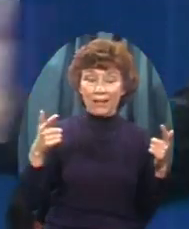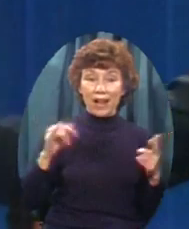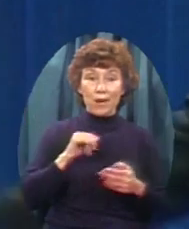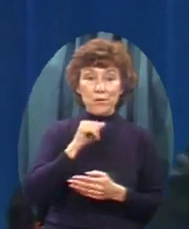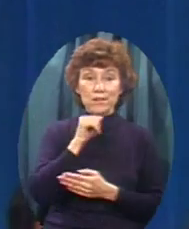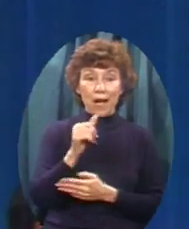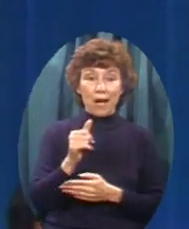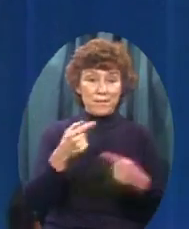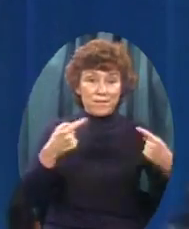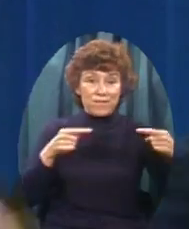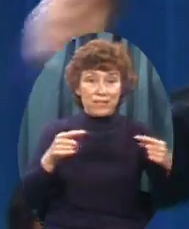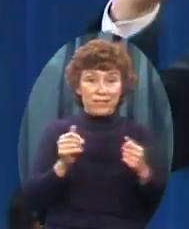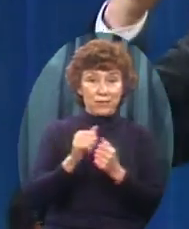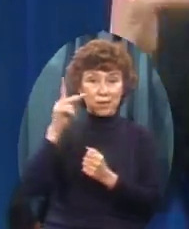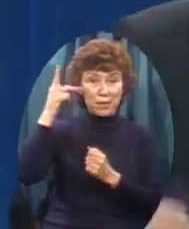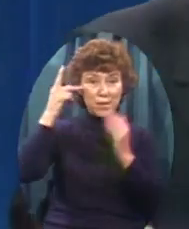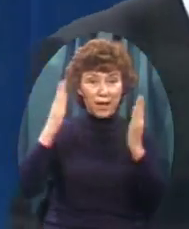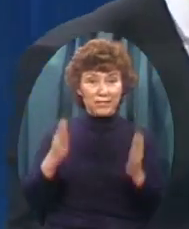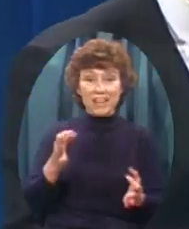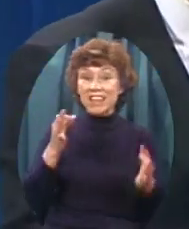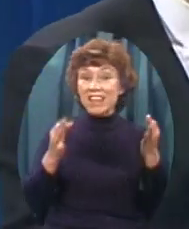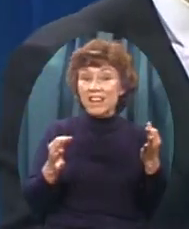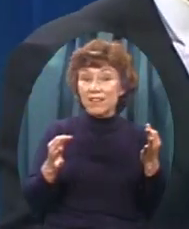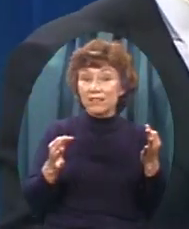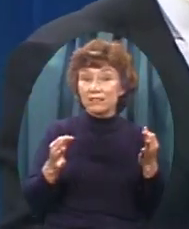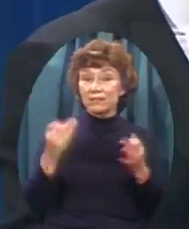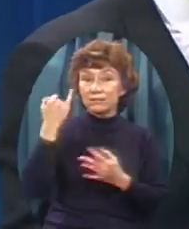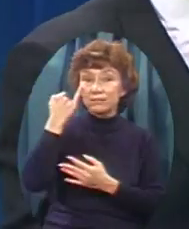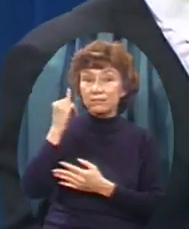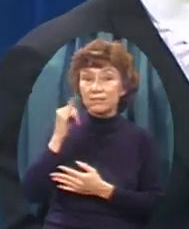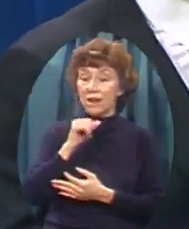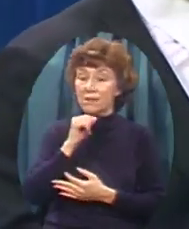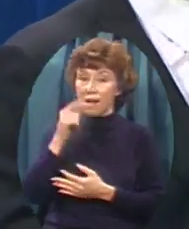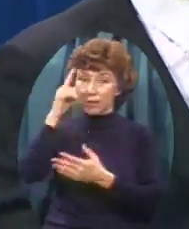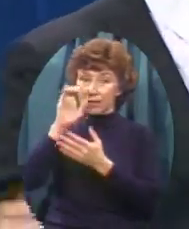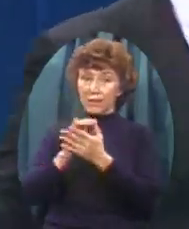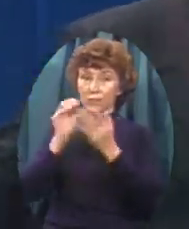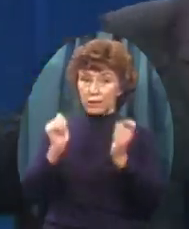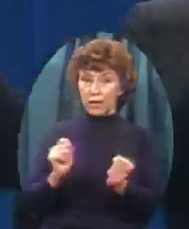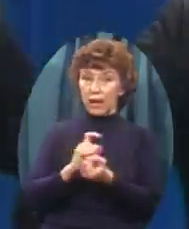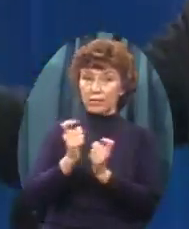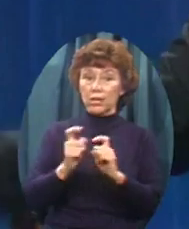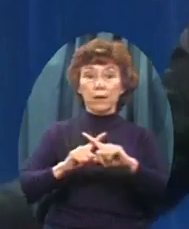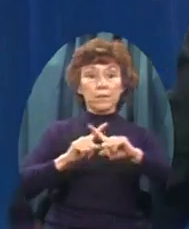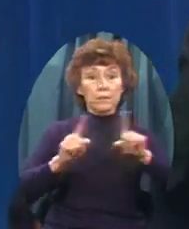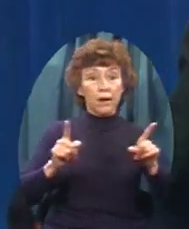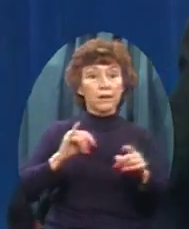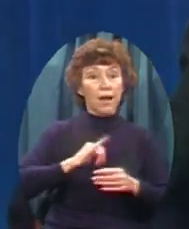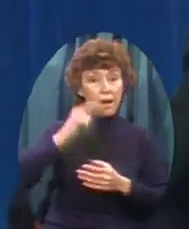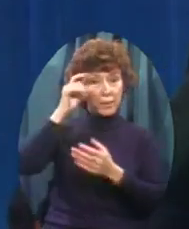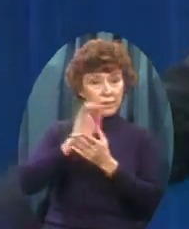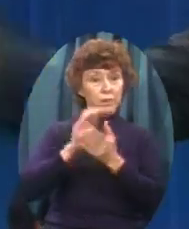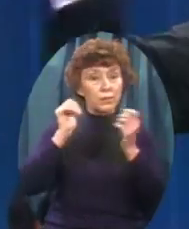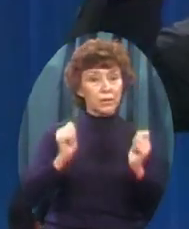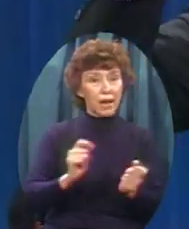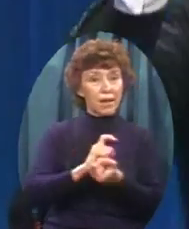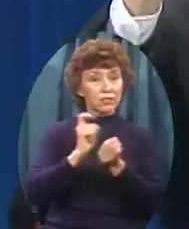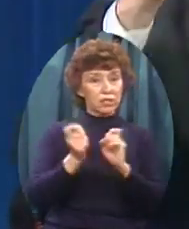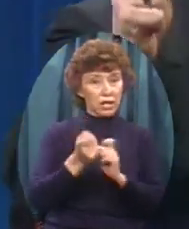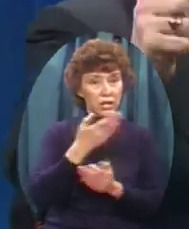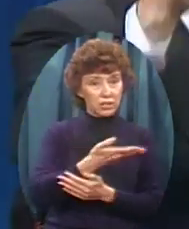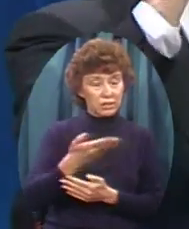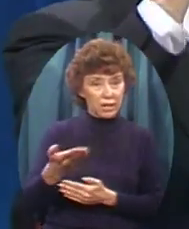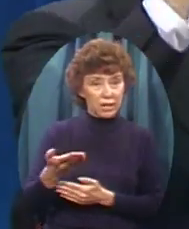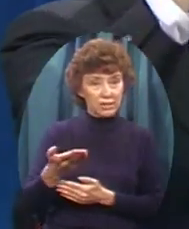feuding And fussing With the politicians If I didn't believe We could change it I wouldn't be Challenging you kids To take political science I believe